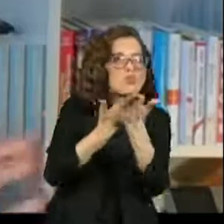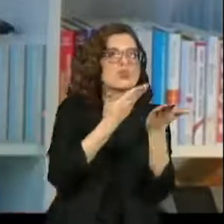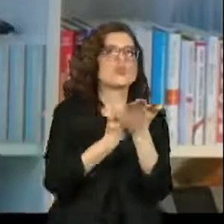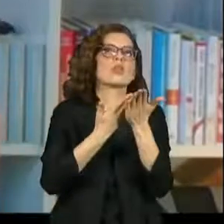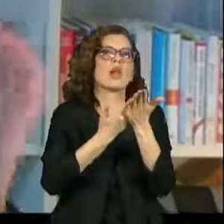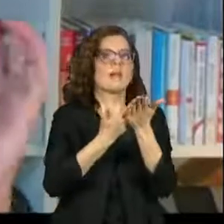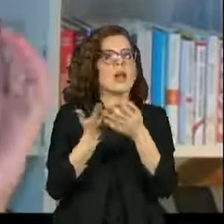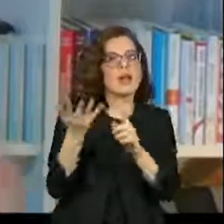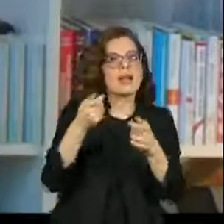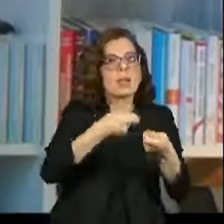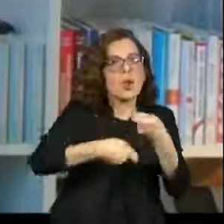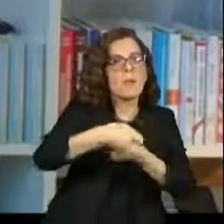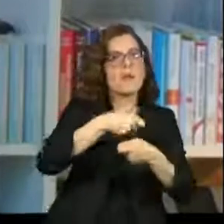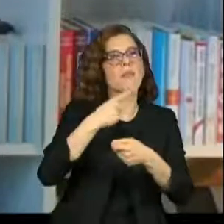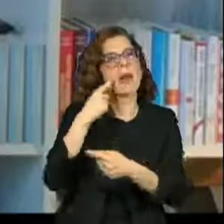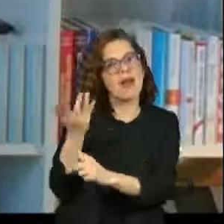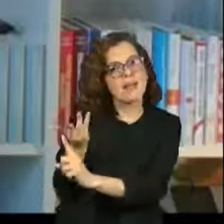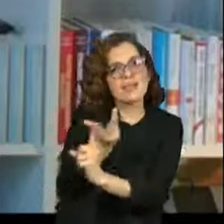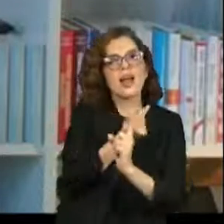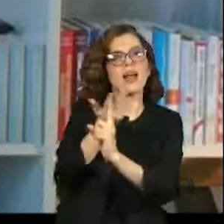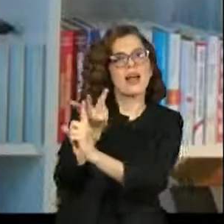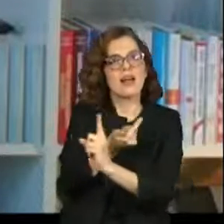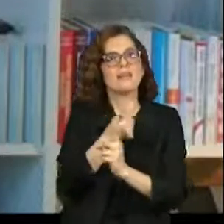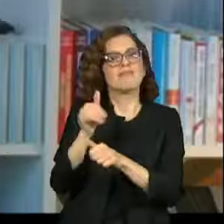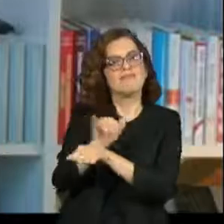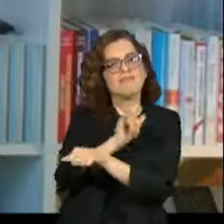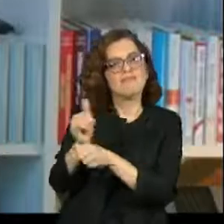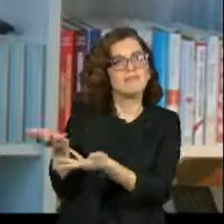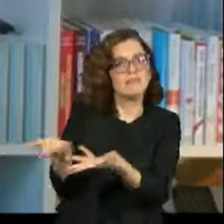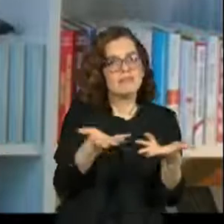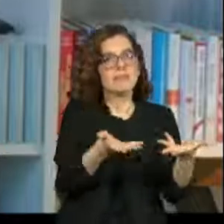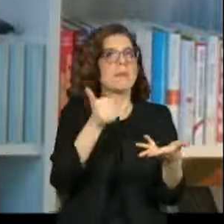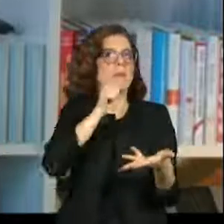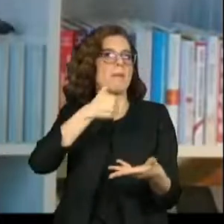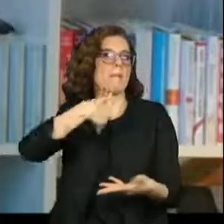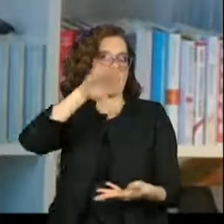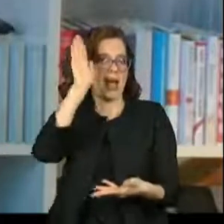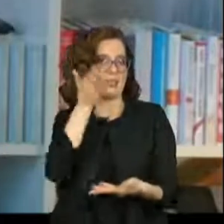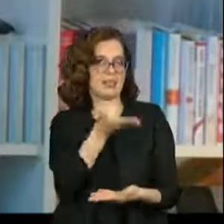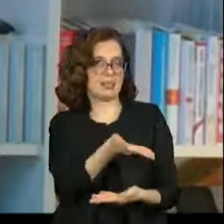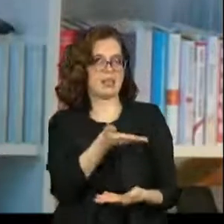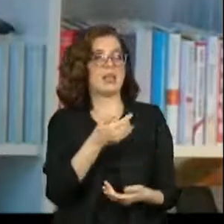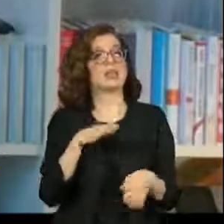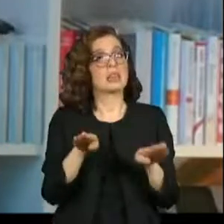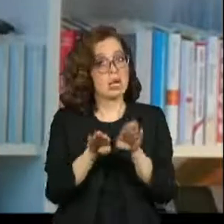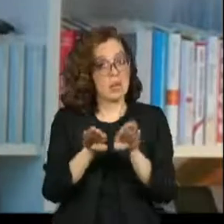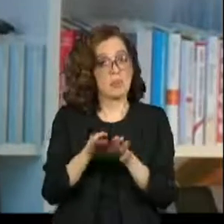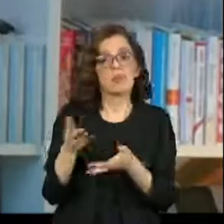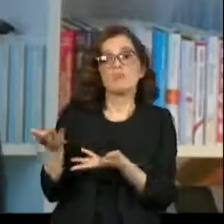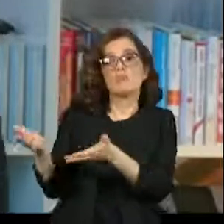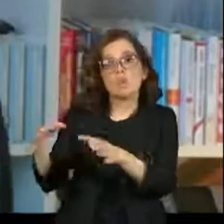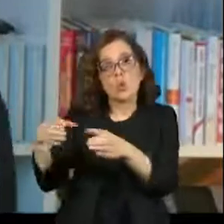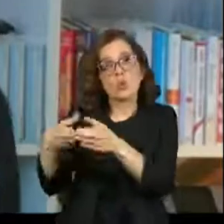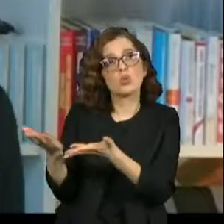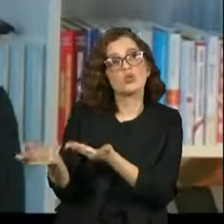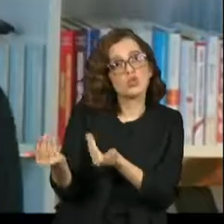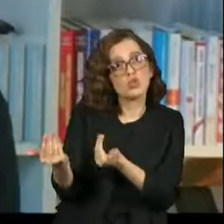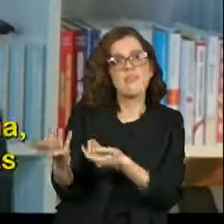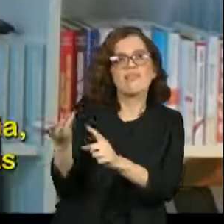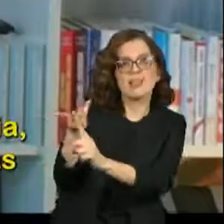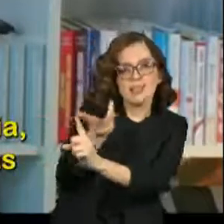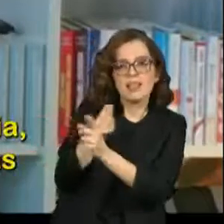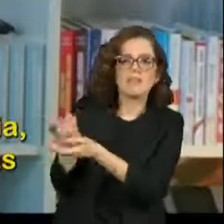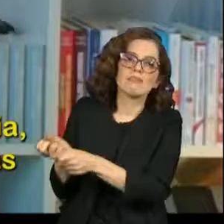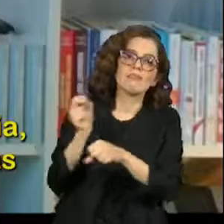that we want to attract more women into the field. I think we also have to work with young people and make economics more attractive.